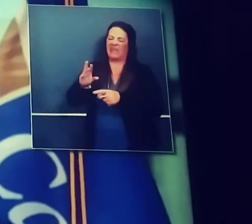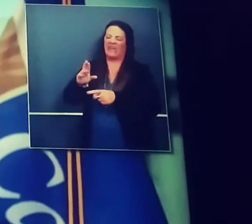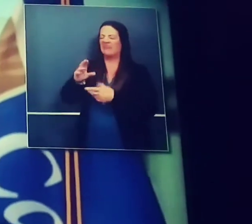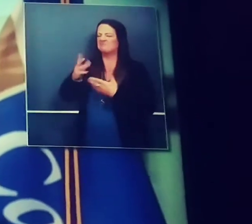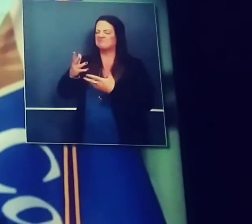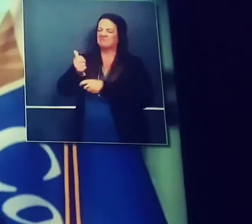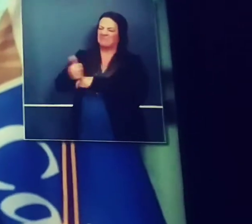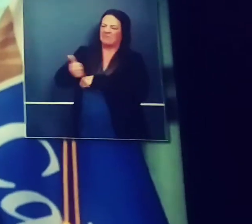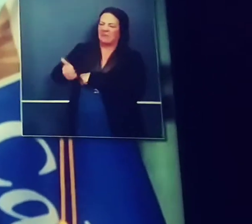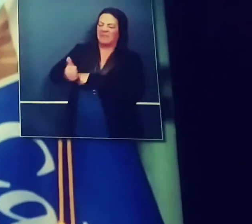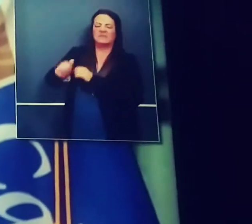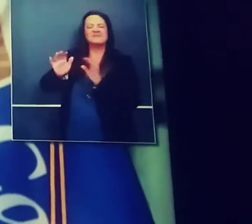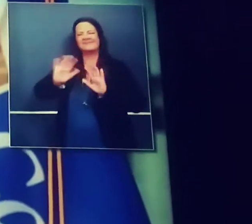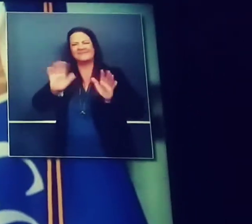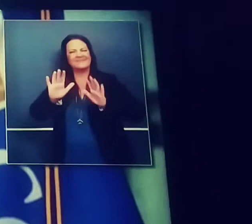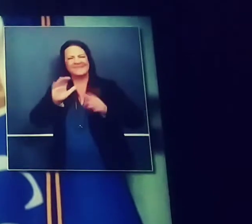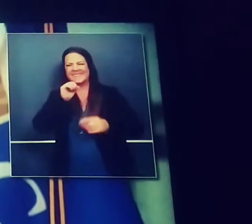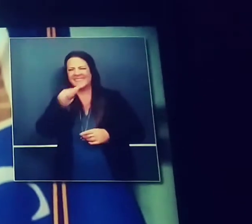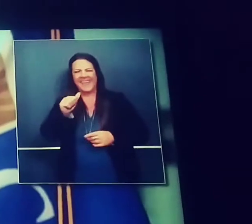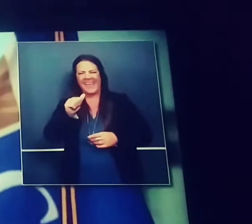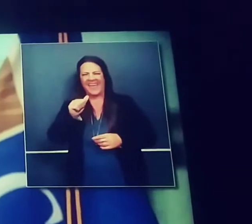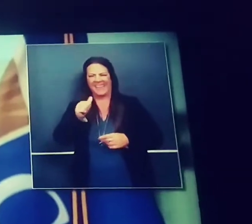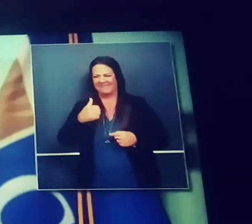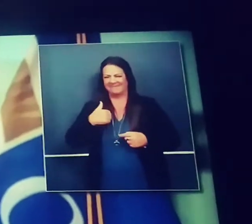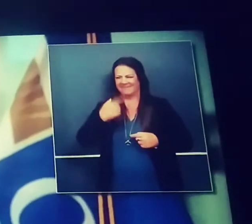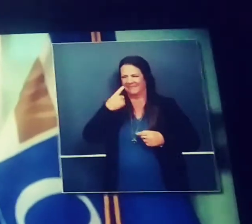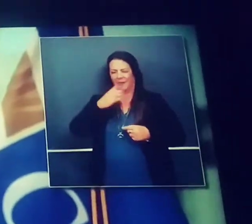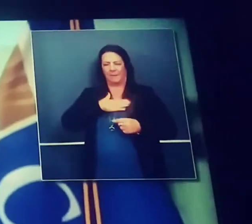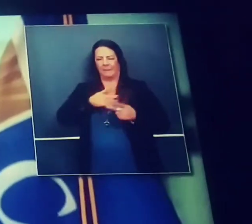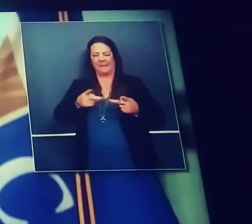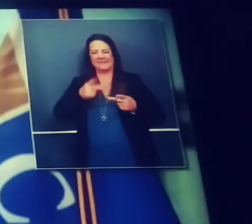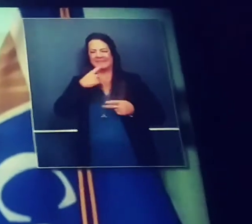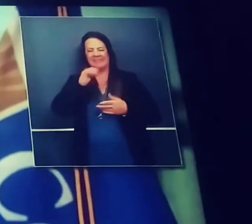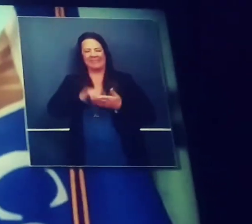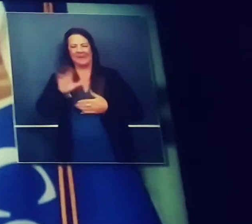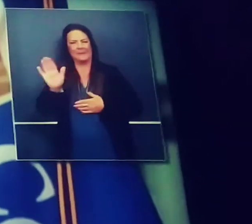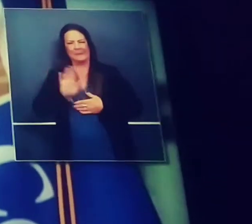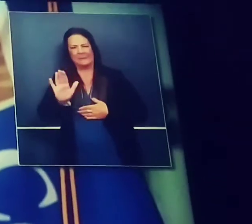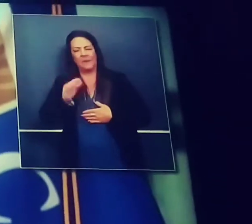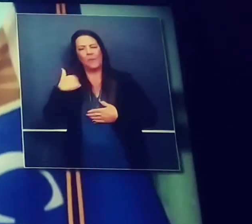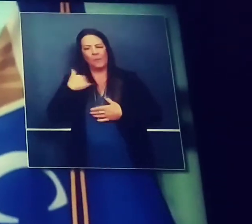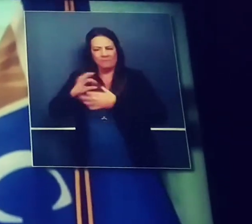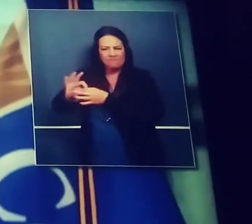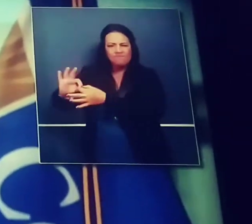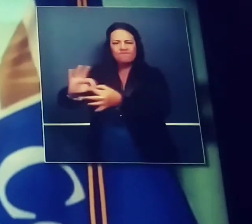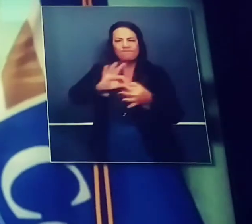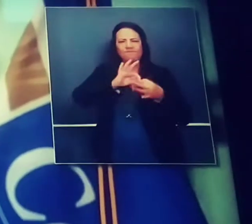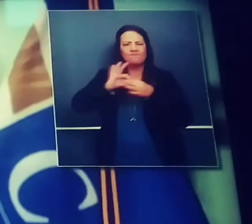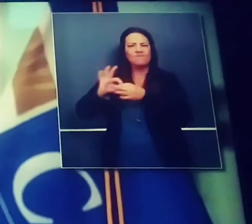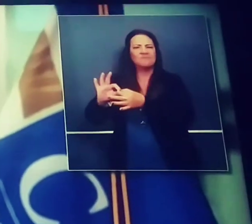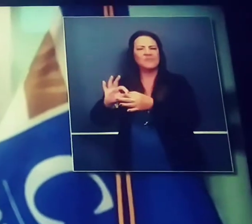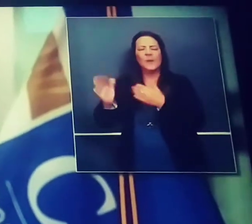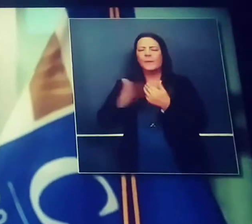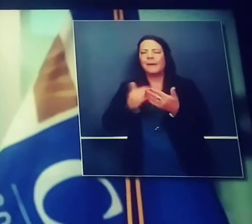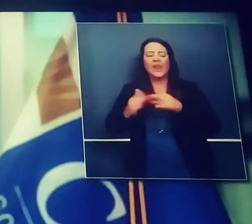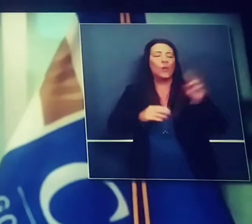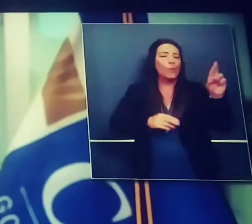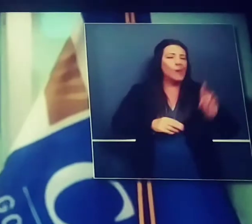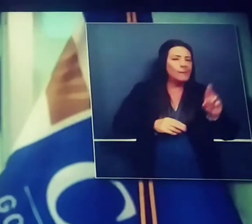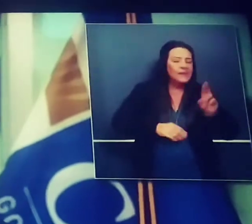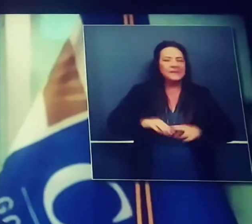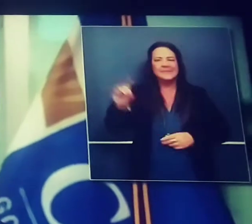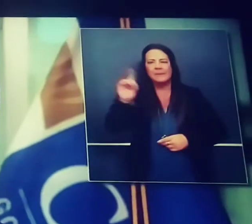We are working in the spirit of collaboration and cooperation with governors, Democrats, Republicans,